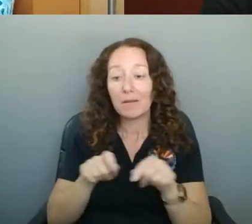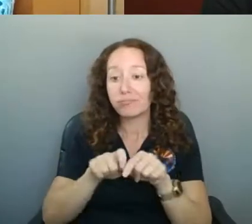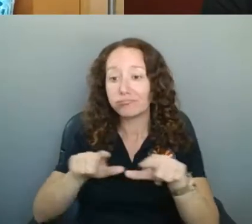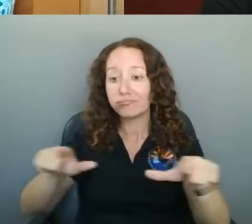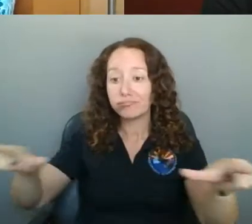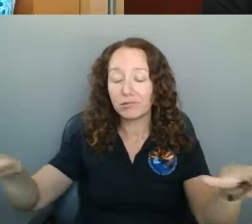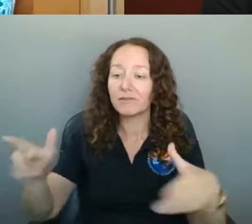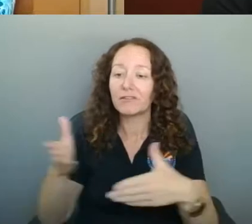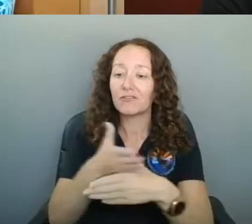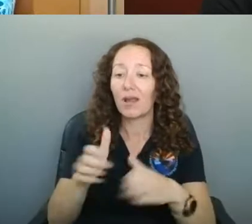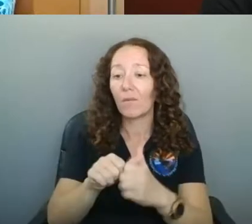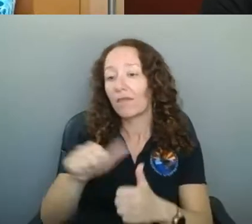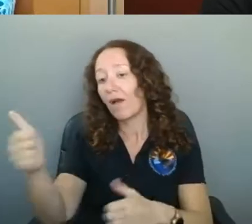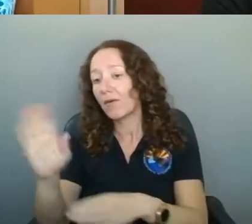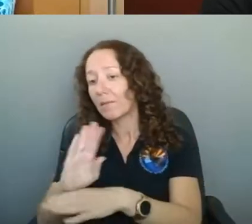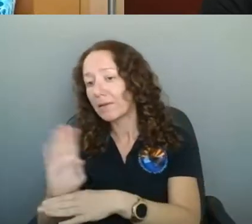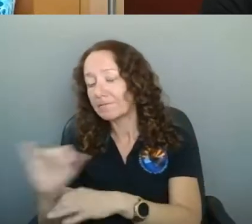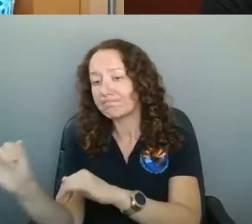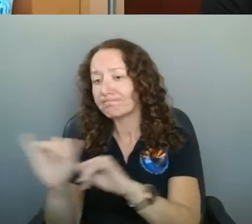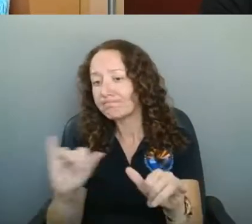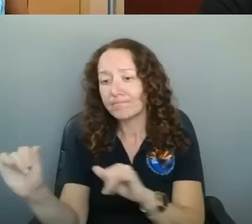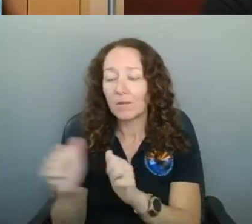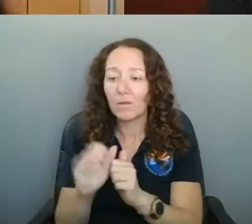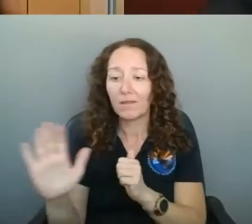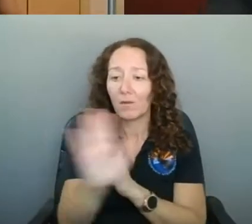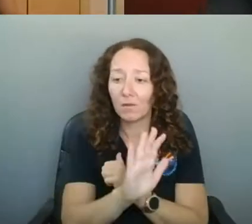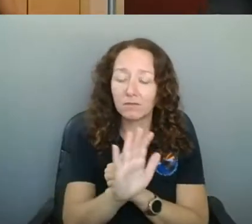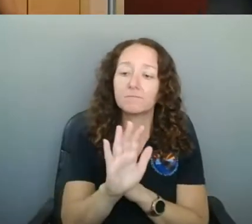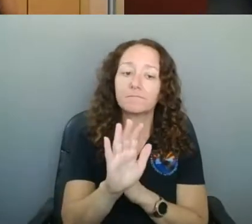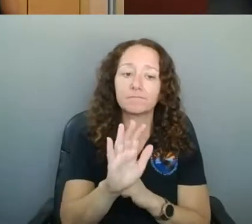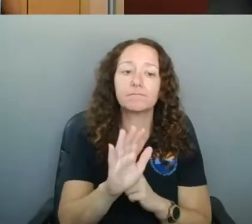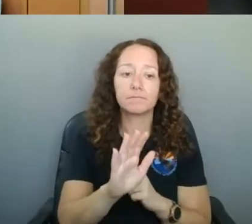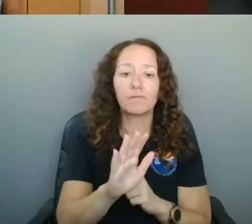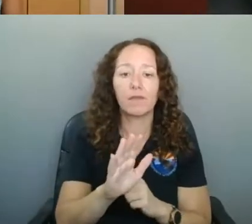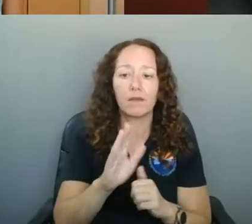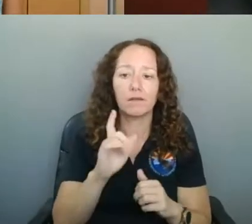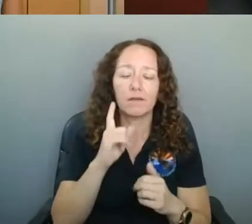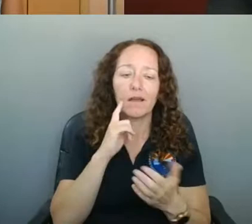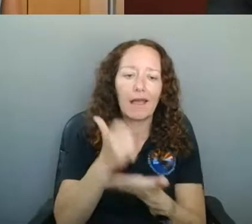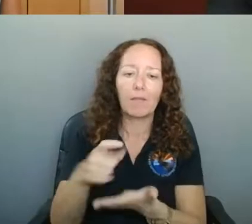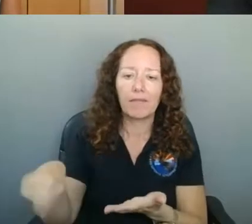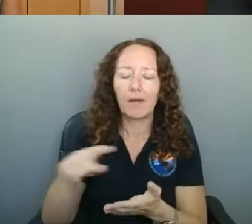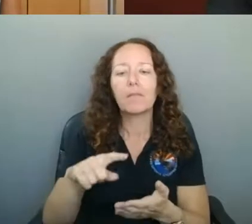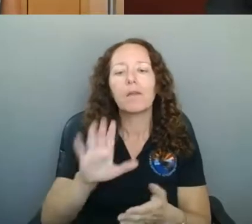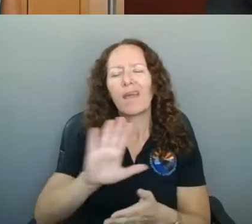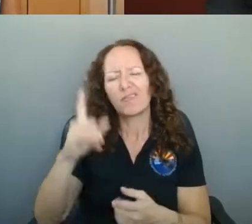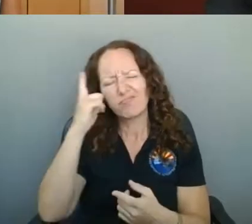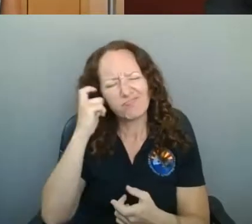weren't on this town hall to get their questions answered. So, Amy, what do you have for a question?